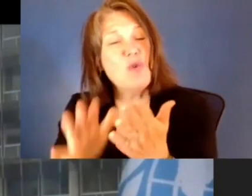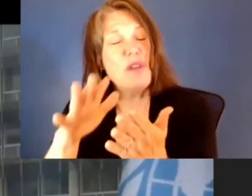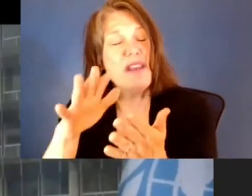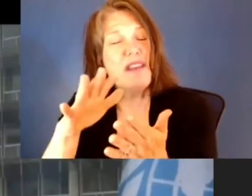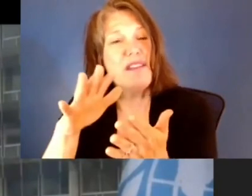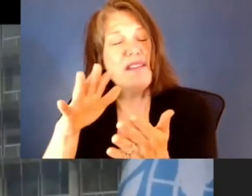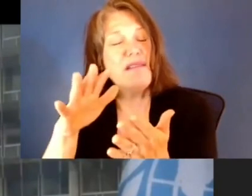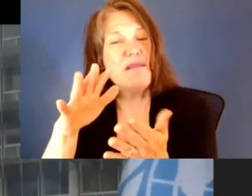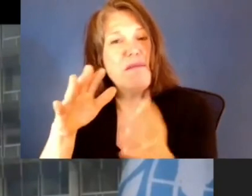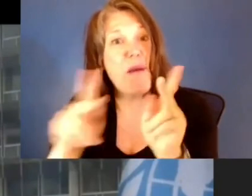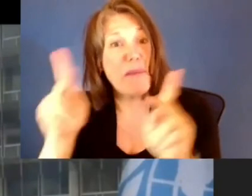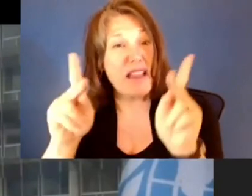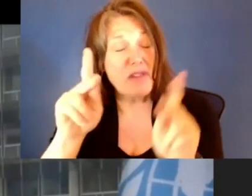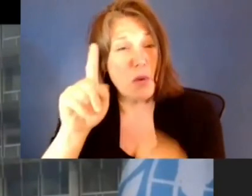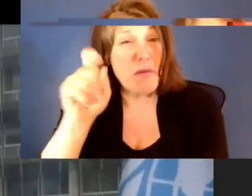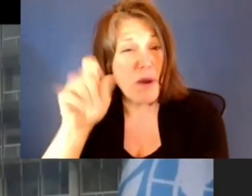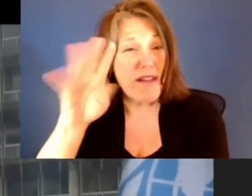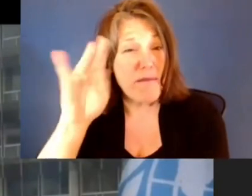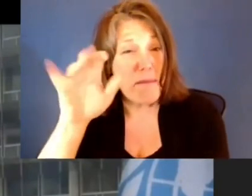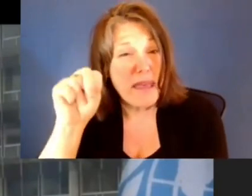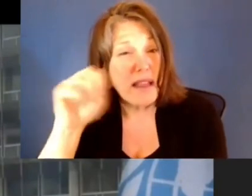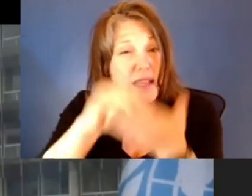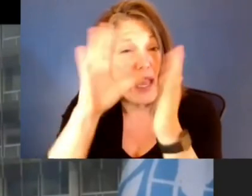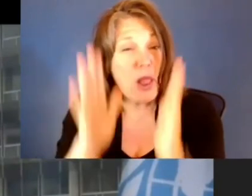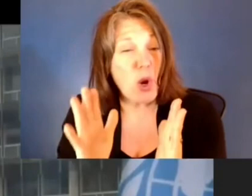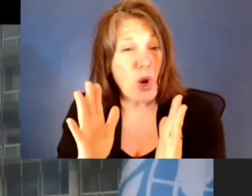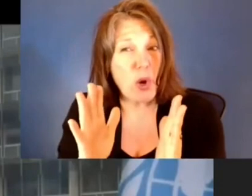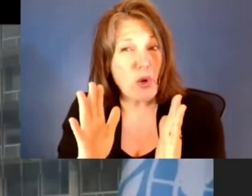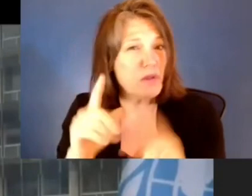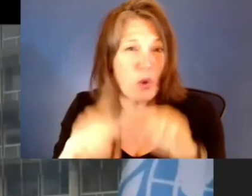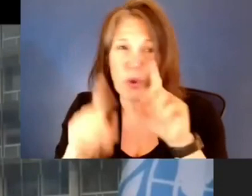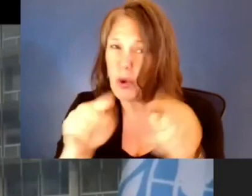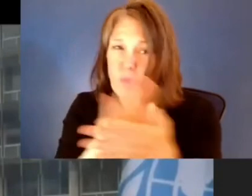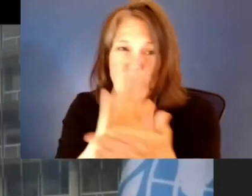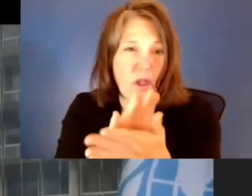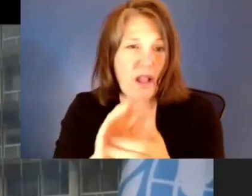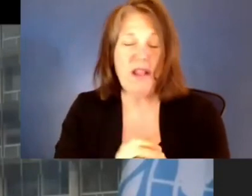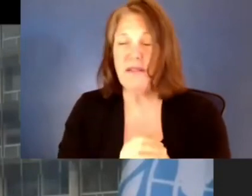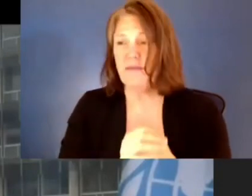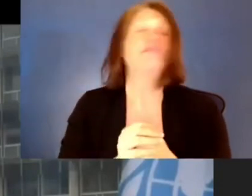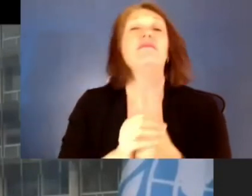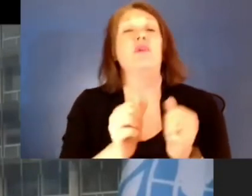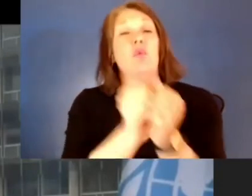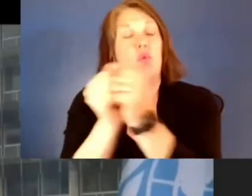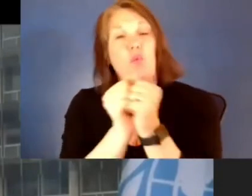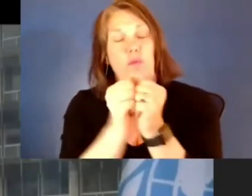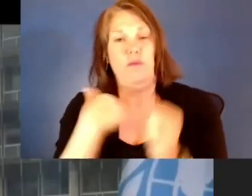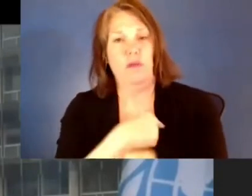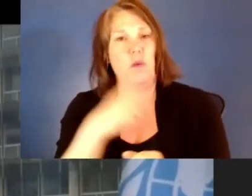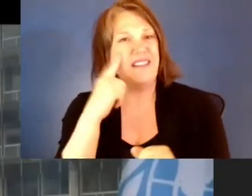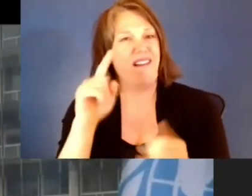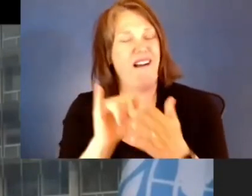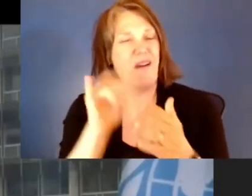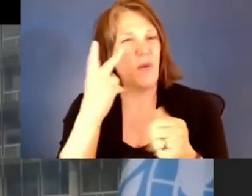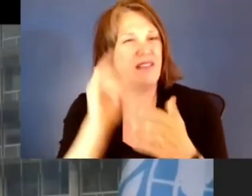learners were unable to attend school. Together, we saw the gap that is left in our lives